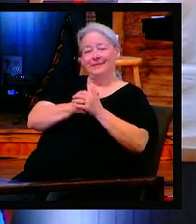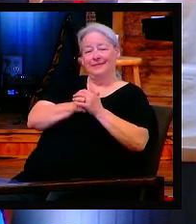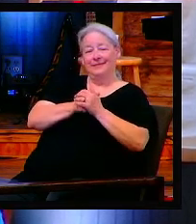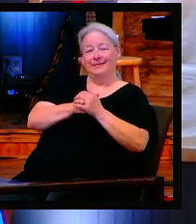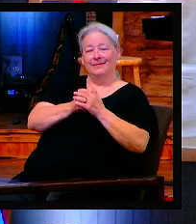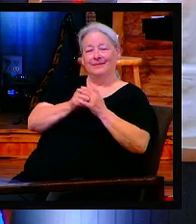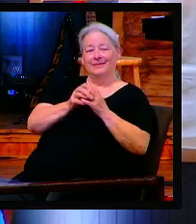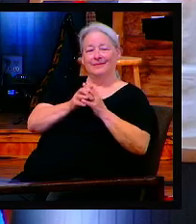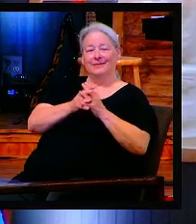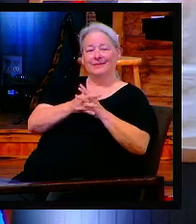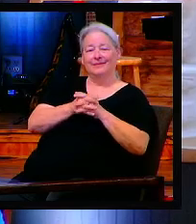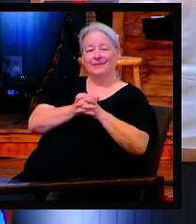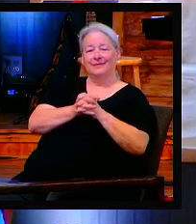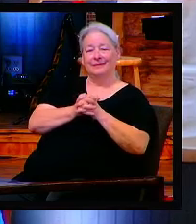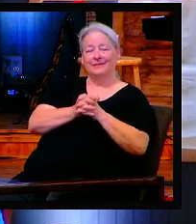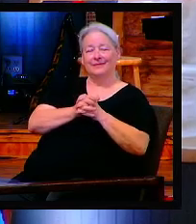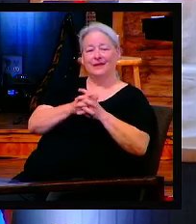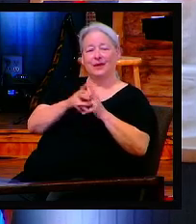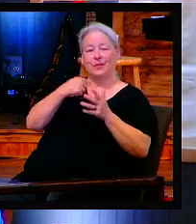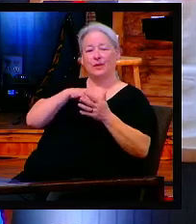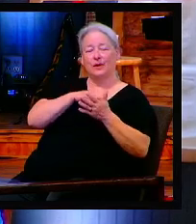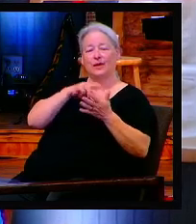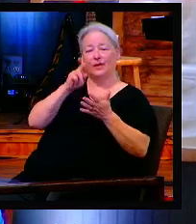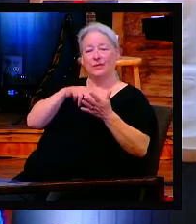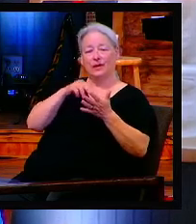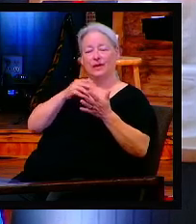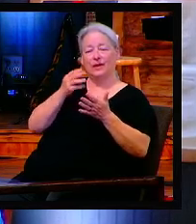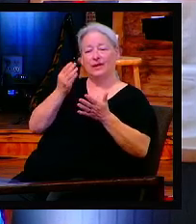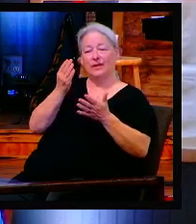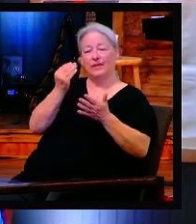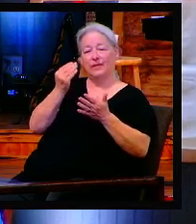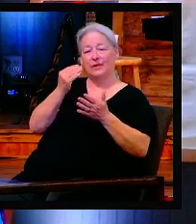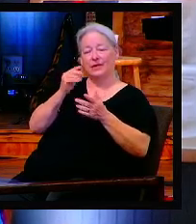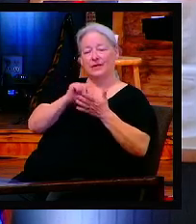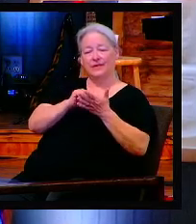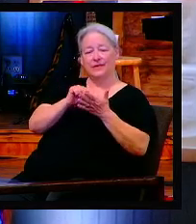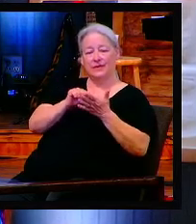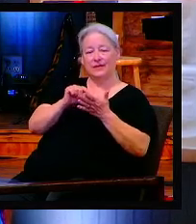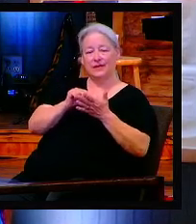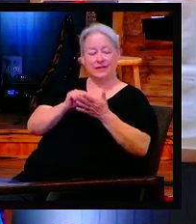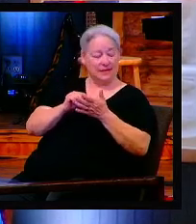We're going to read 14 verses. We're going to stay in Exodus for a minute this morning.